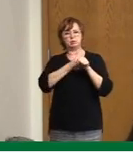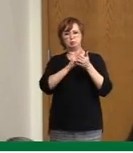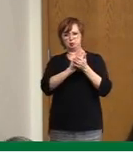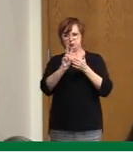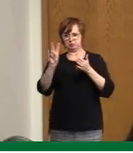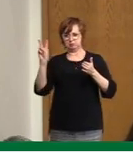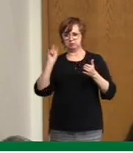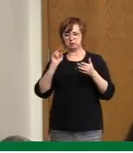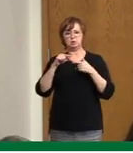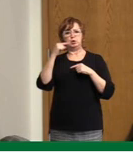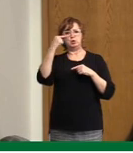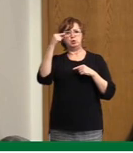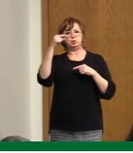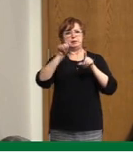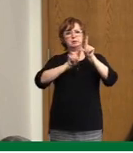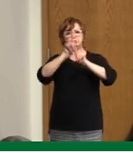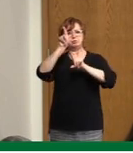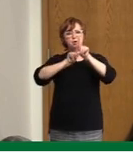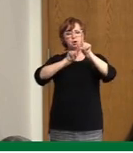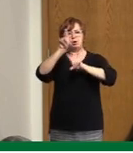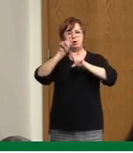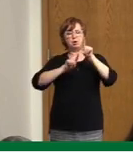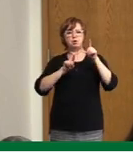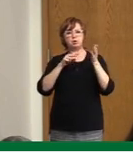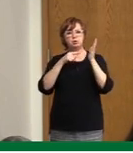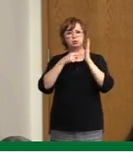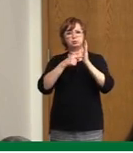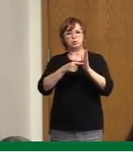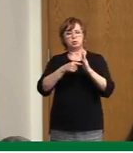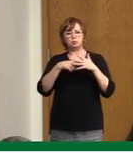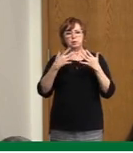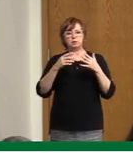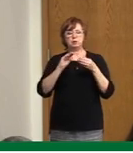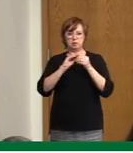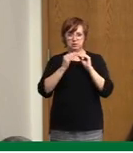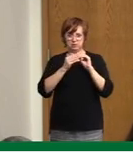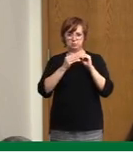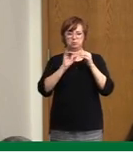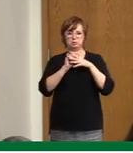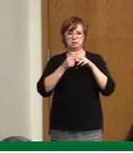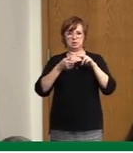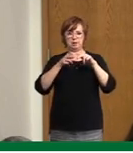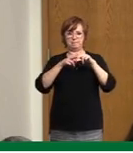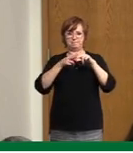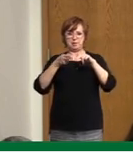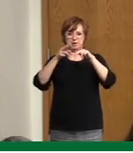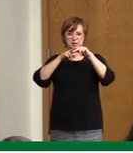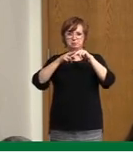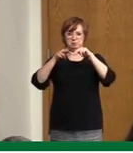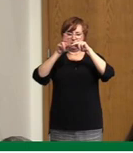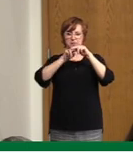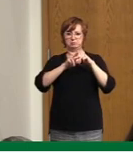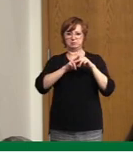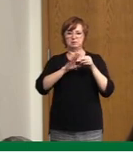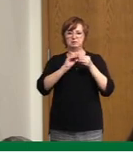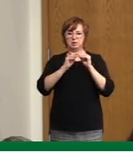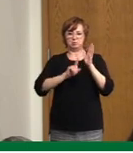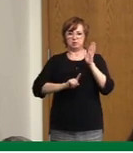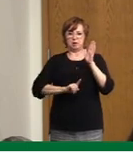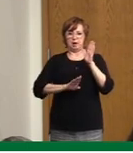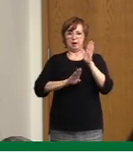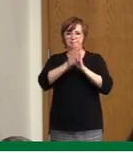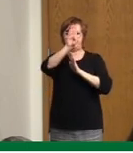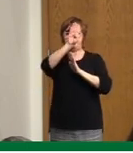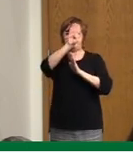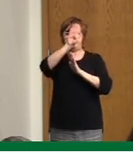that are showing that our case numbers are trending up in a way that is very, very concerning. The